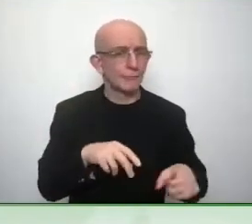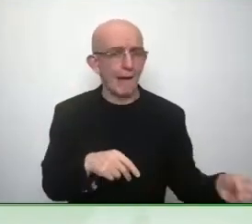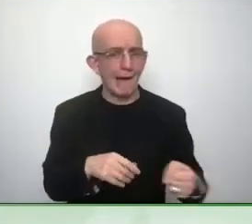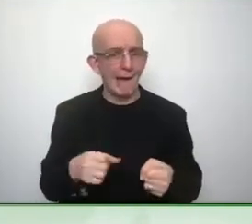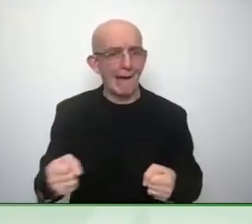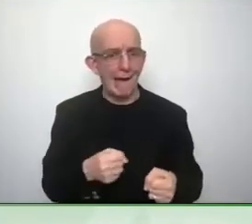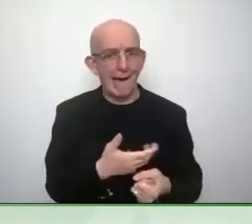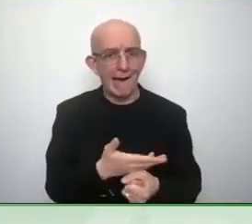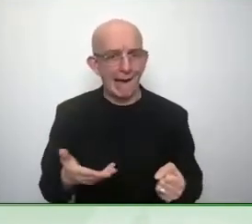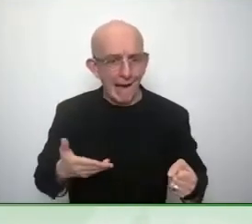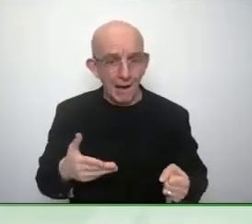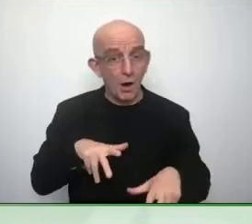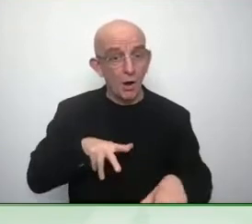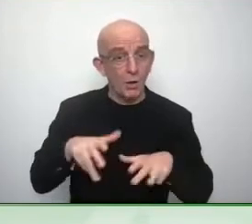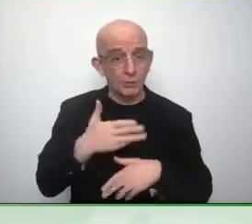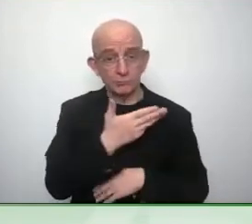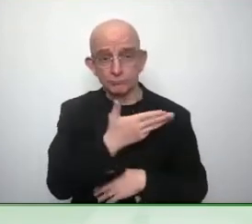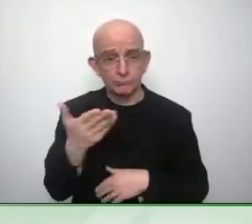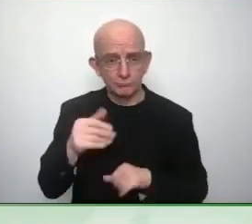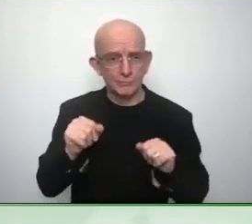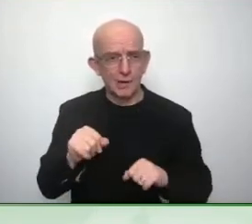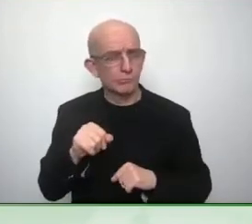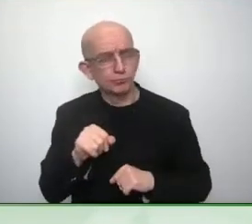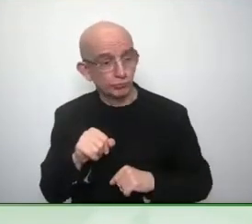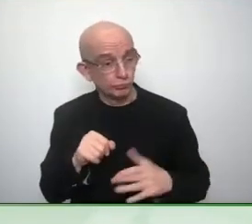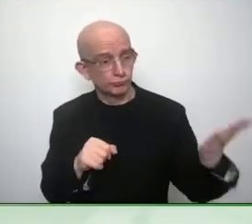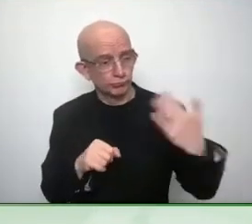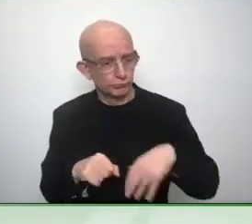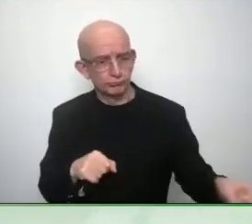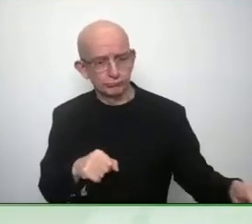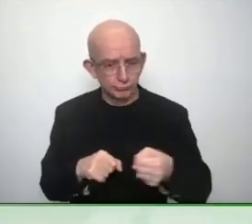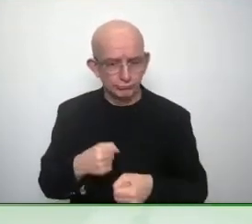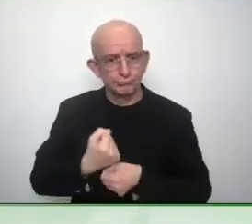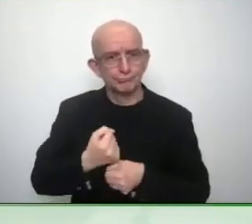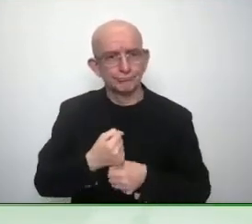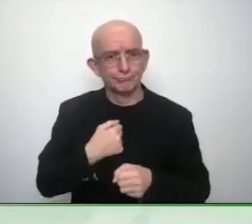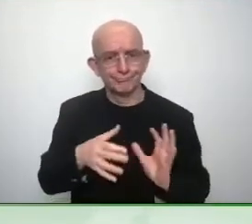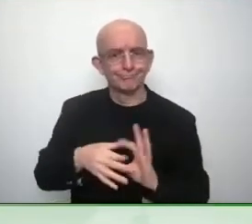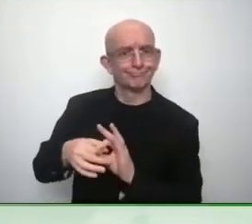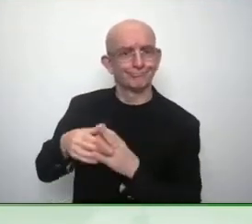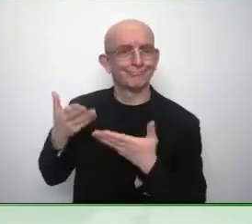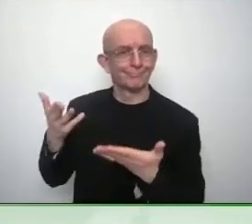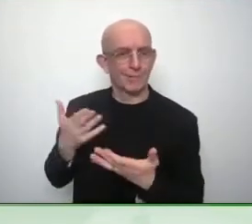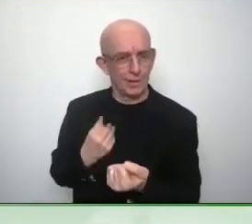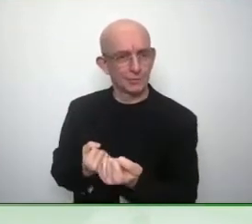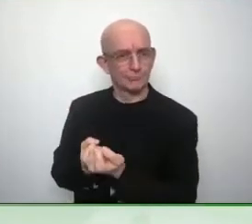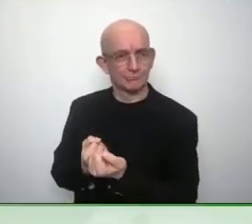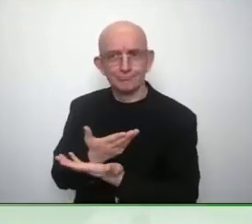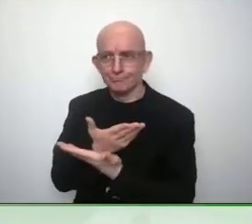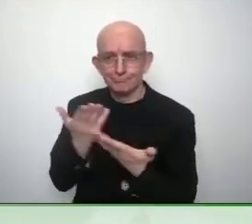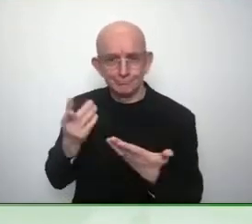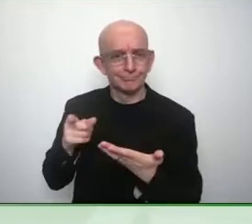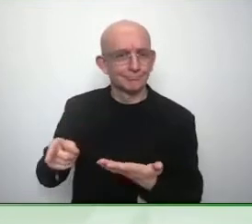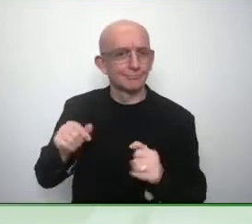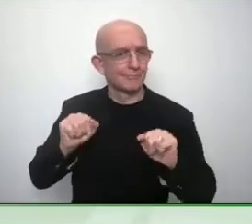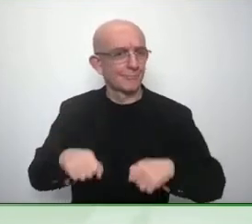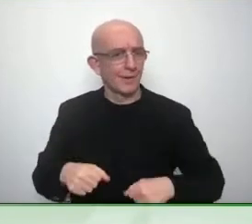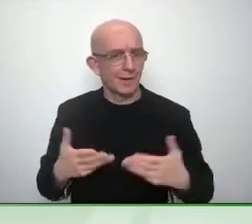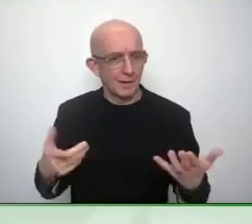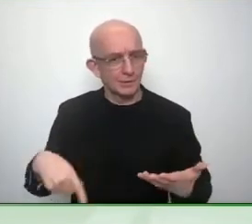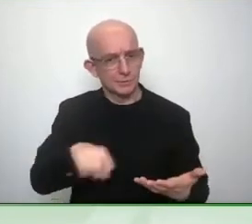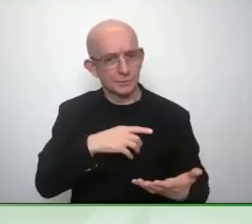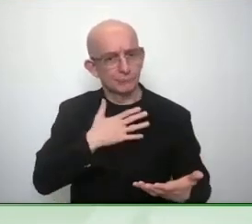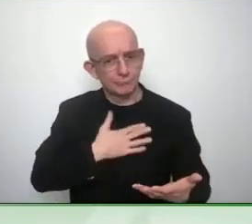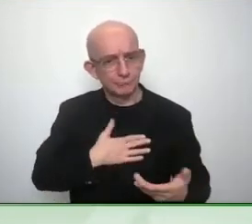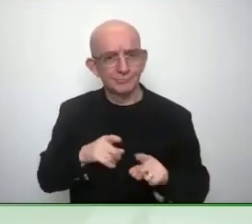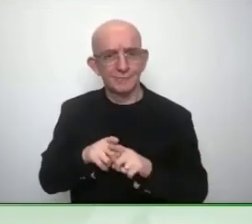to celebrate what Zero Project's doing we want to celebrate the valuable 500 we want to celebrate the disability persons organizations but we